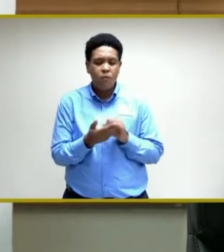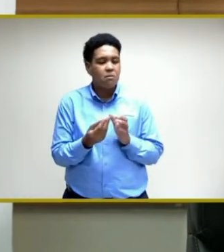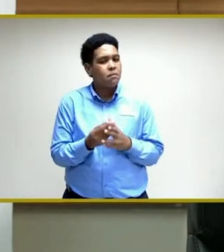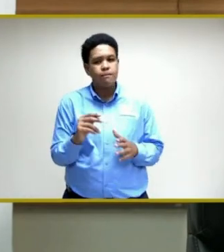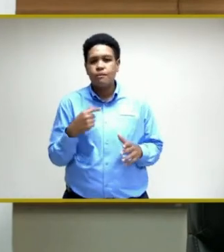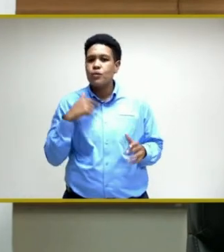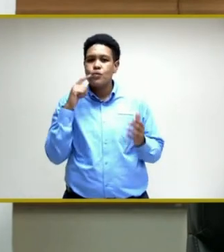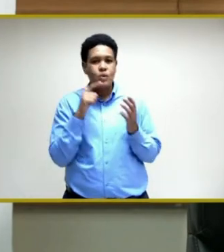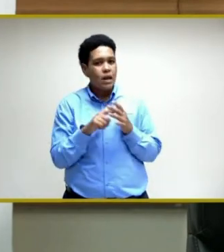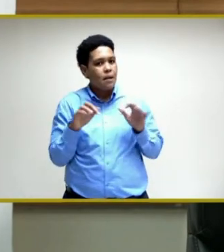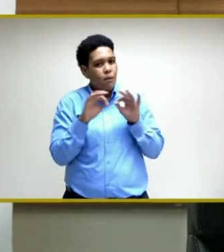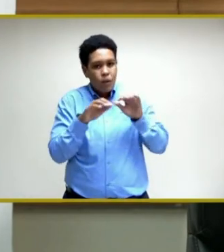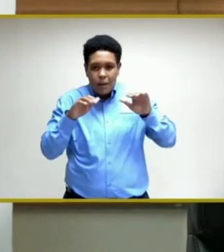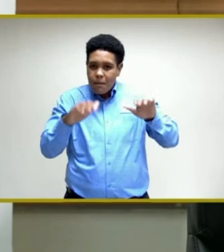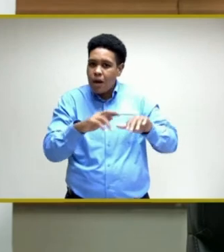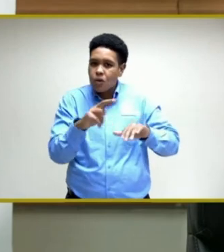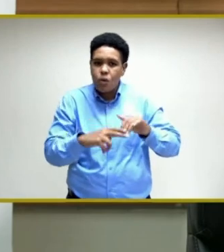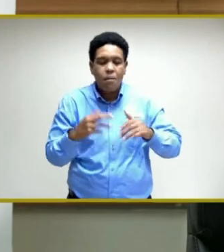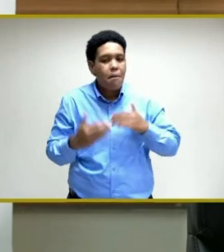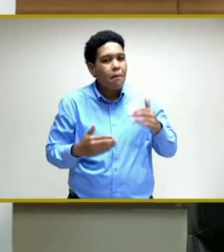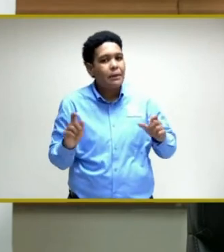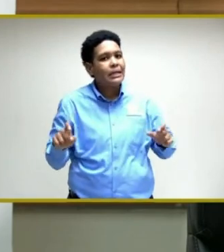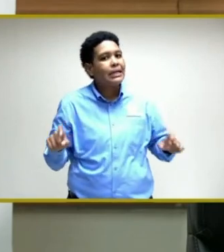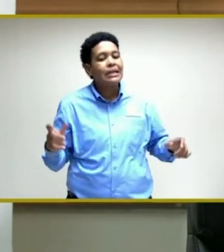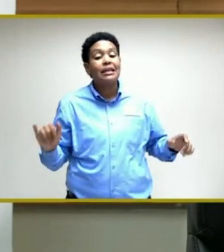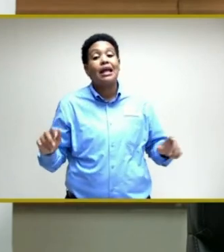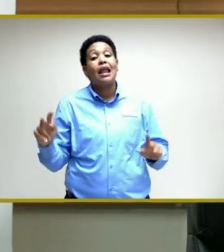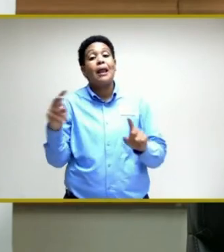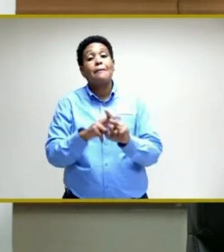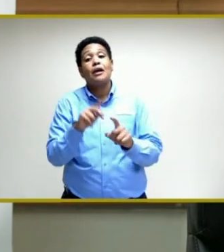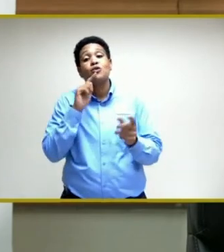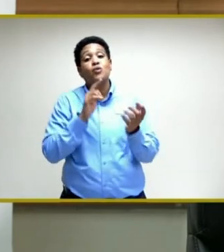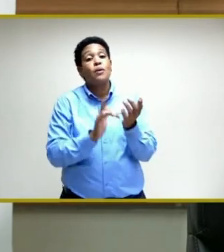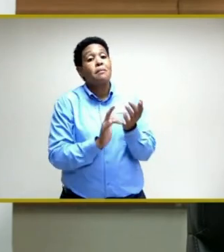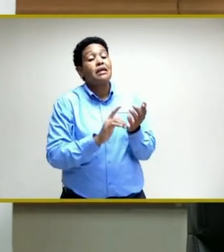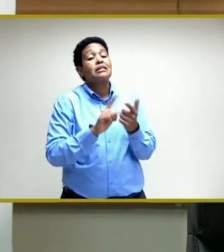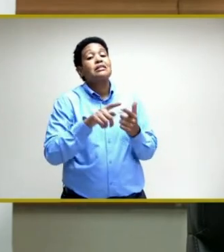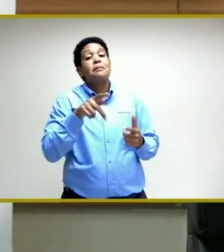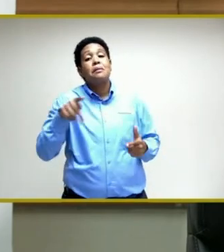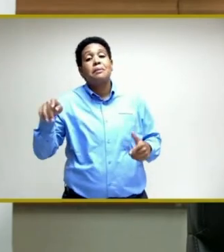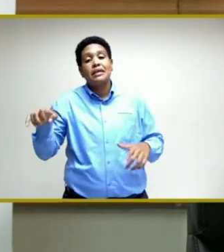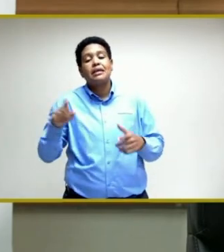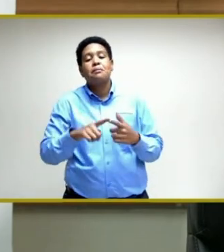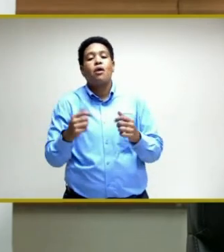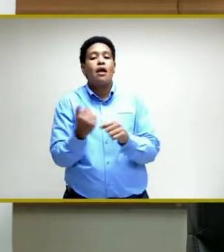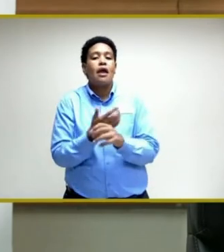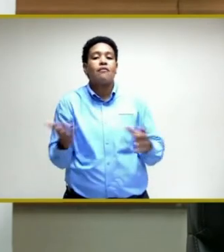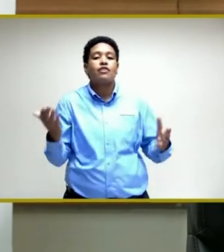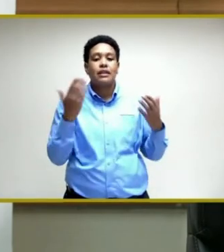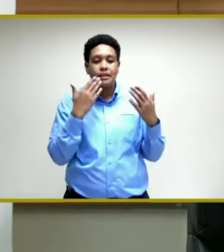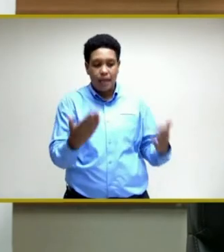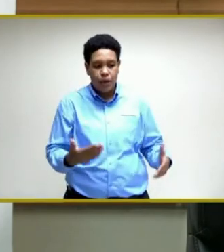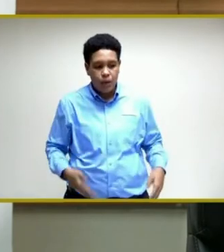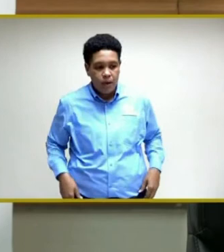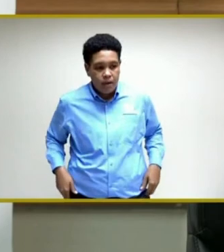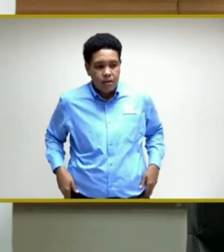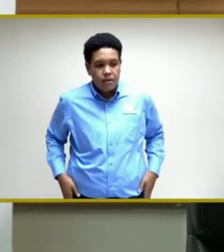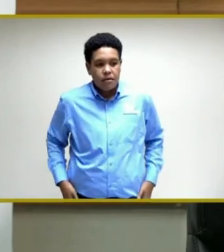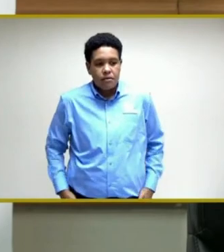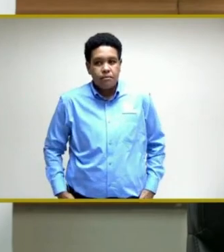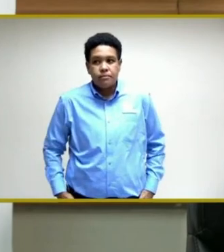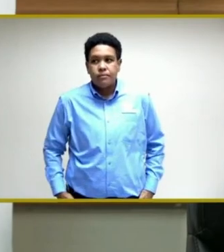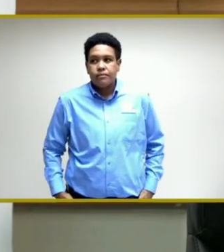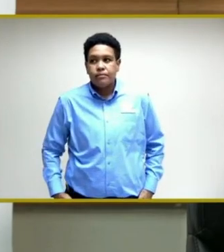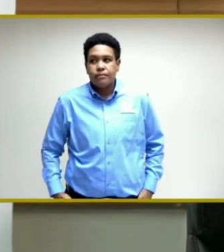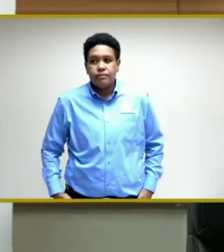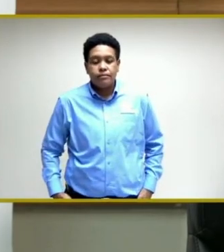to normal as quickly as possible and that applies to medication, PPEs and everything else. Thank you. Thank